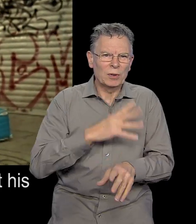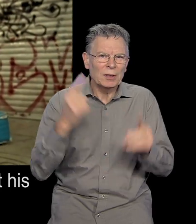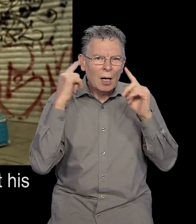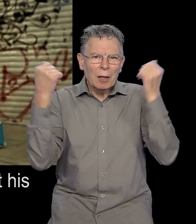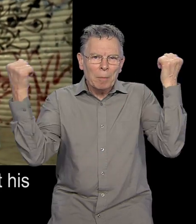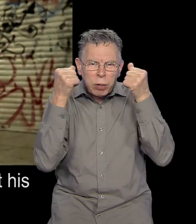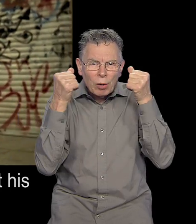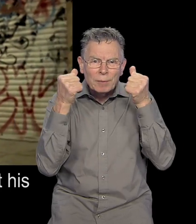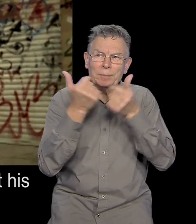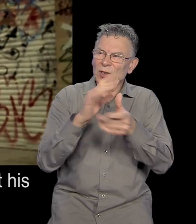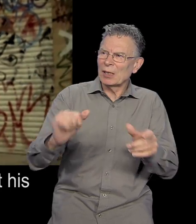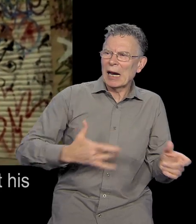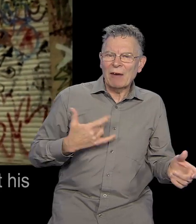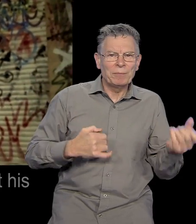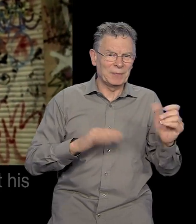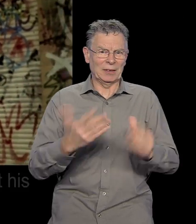at his live shows.